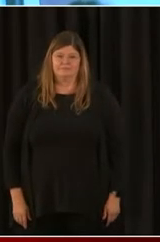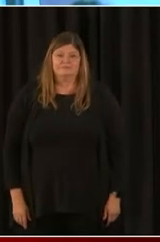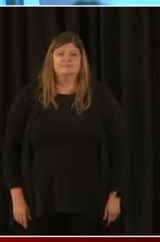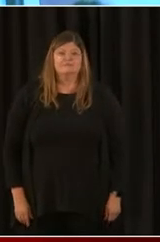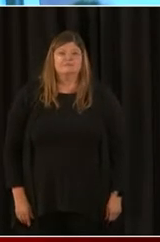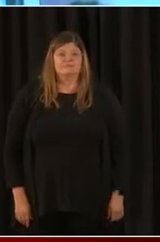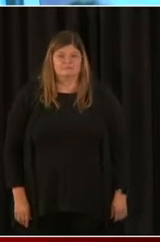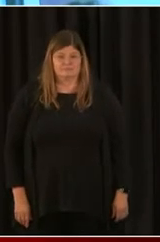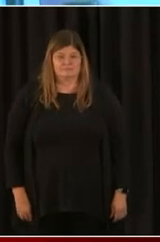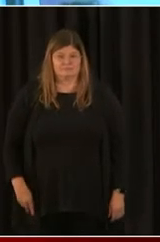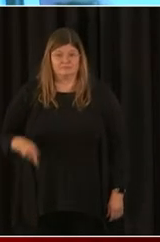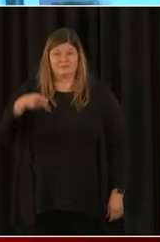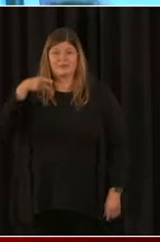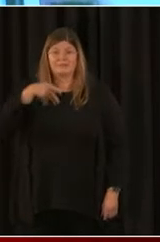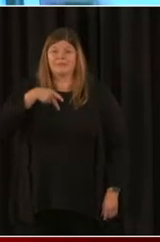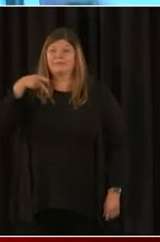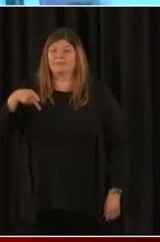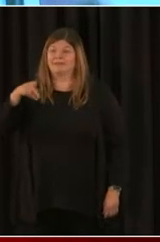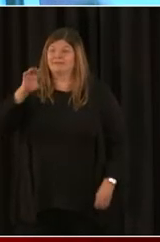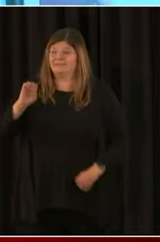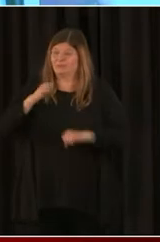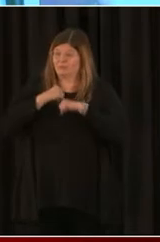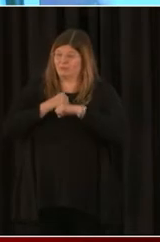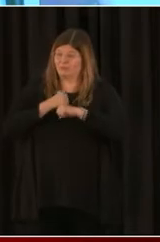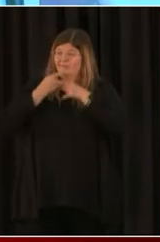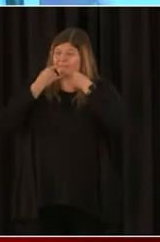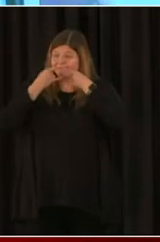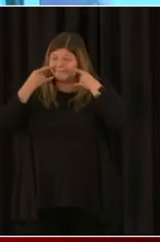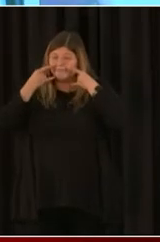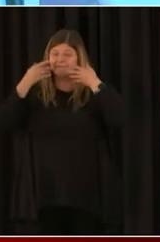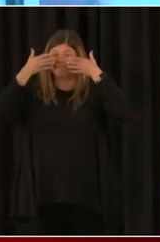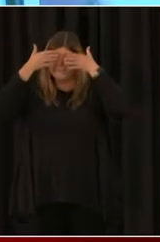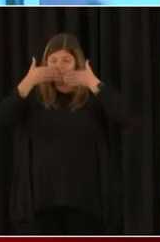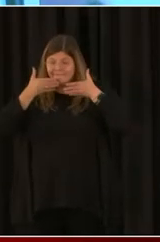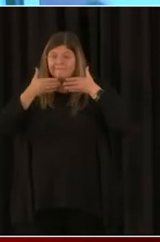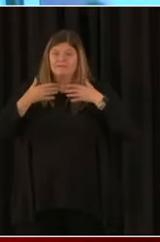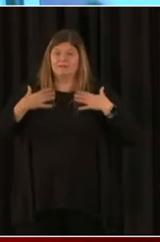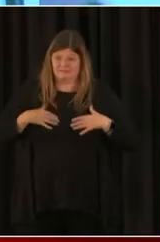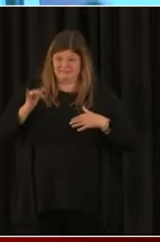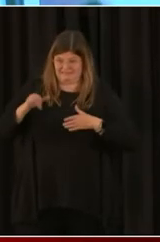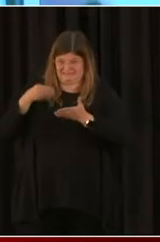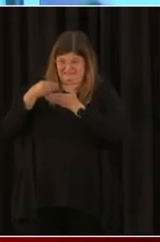one of the expenses that you can use the PPP money for.